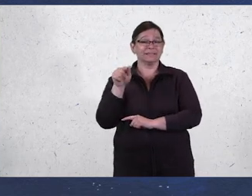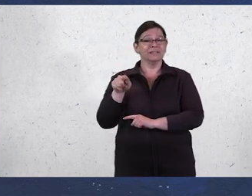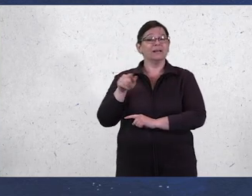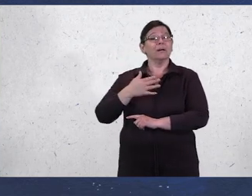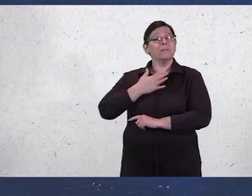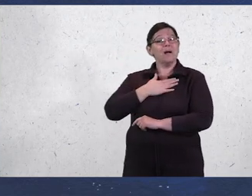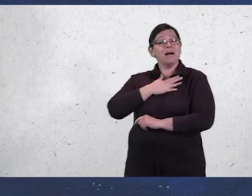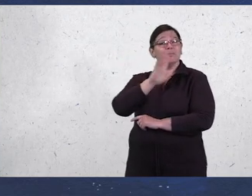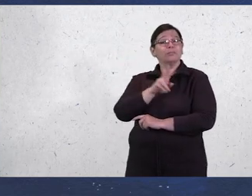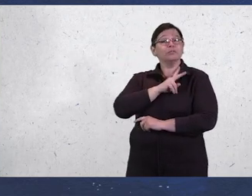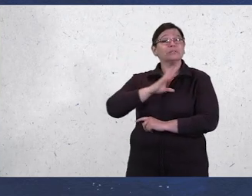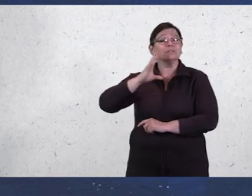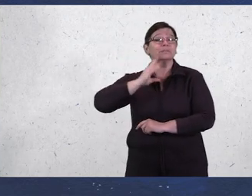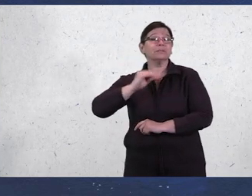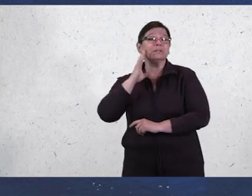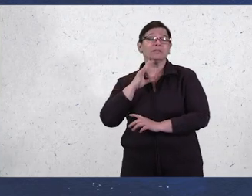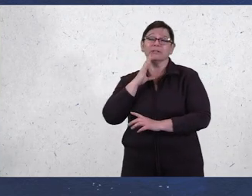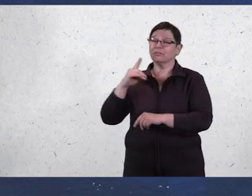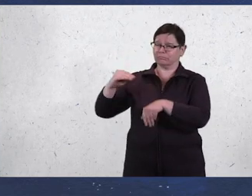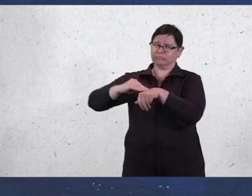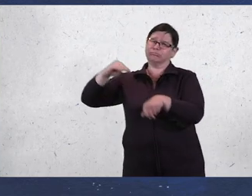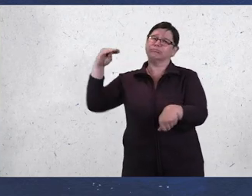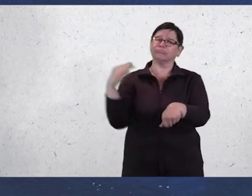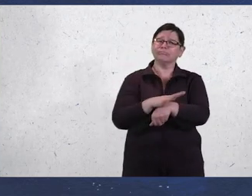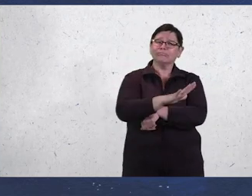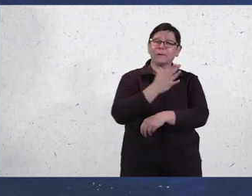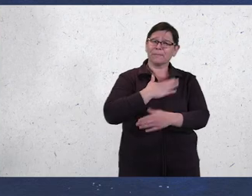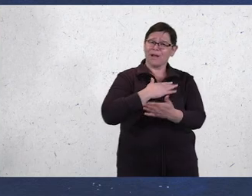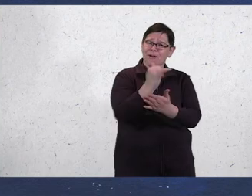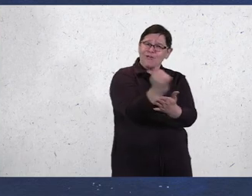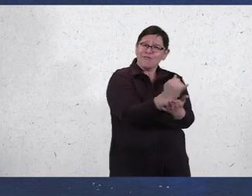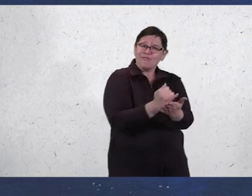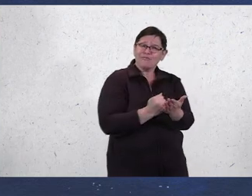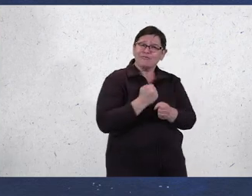And my personal experiences directly influence the art I create.